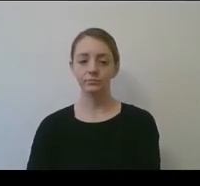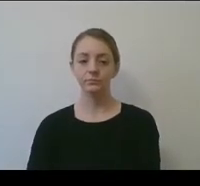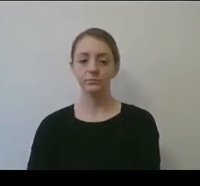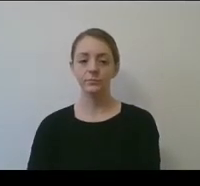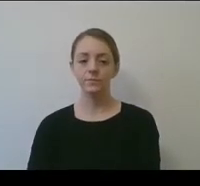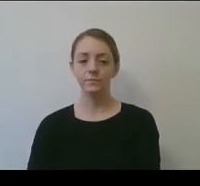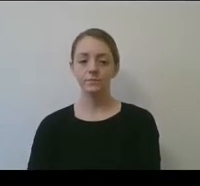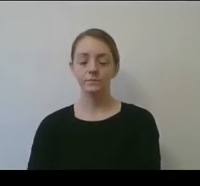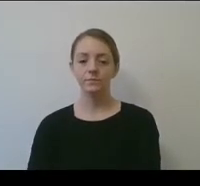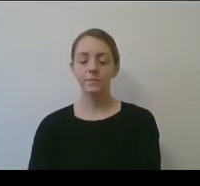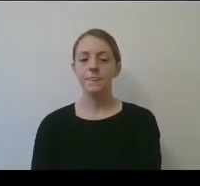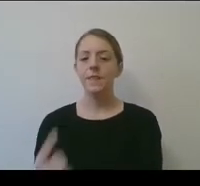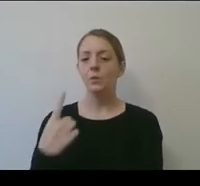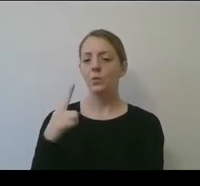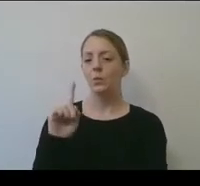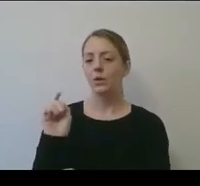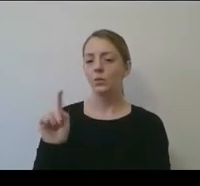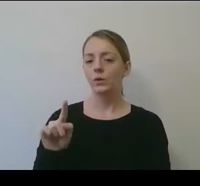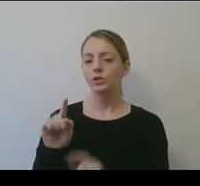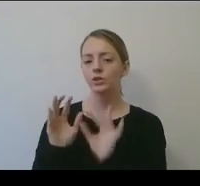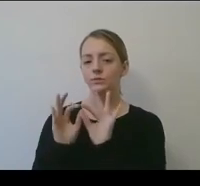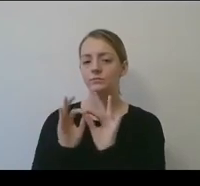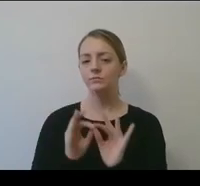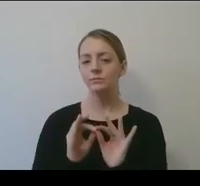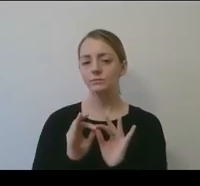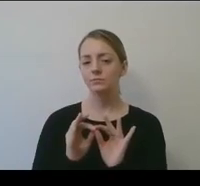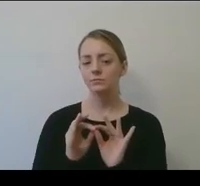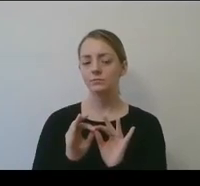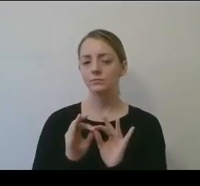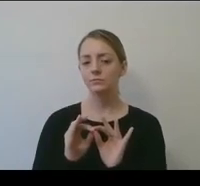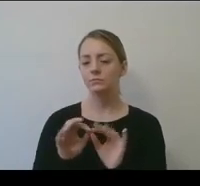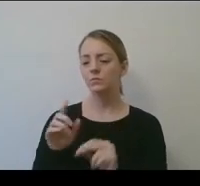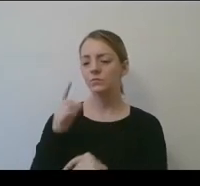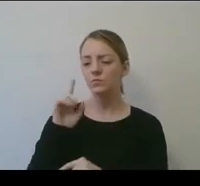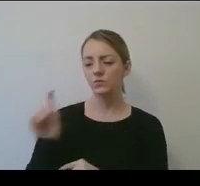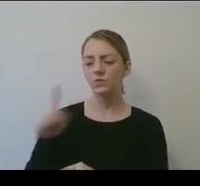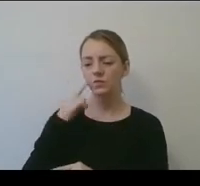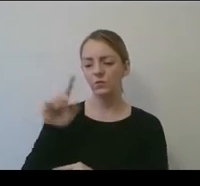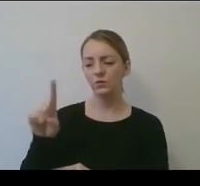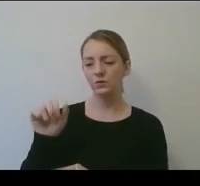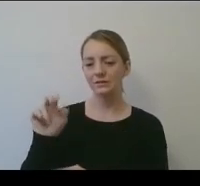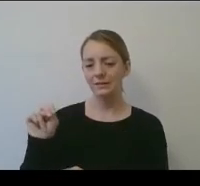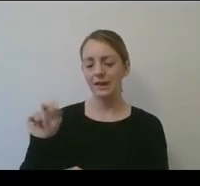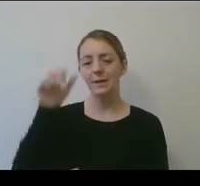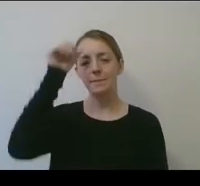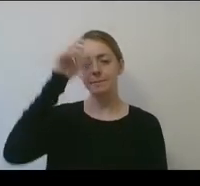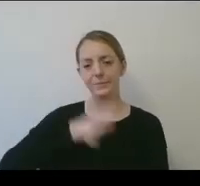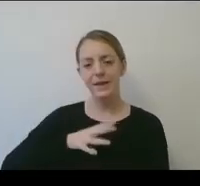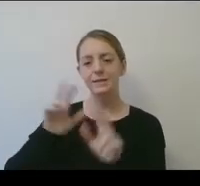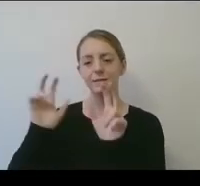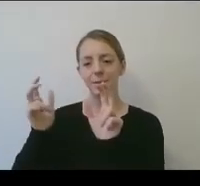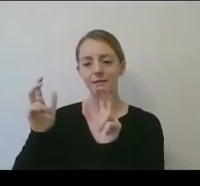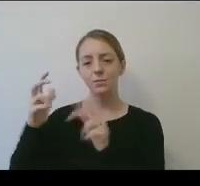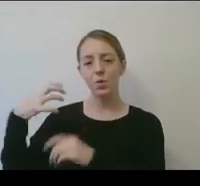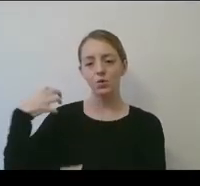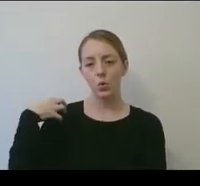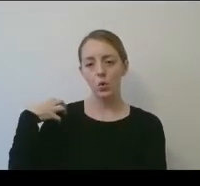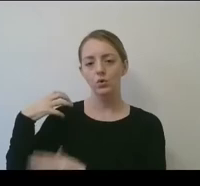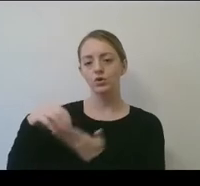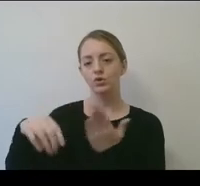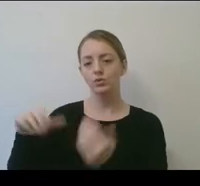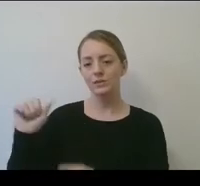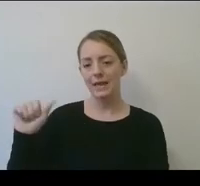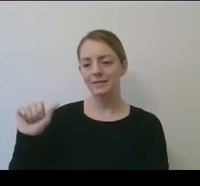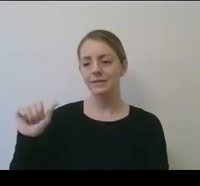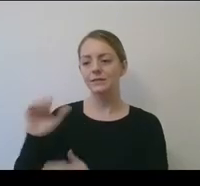Had a question about, Dan, on the men's side, men's basketball coaches and student-athletes being communicated about changes, and I